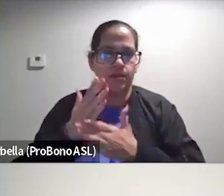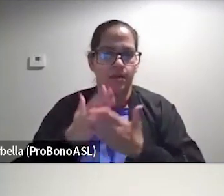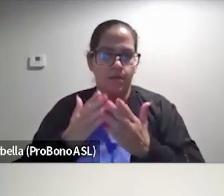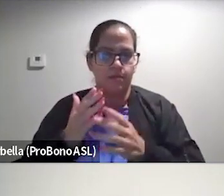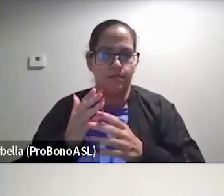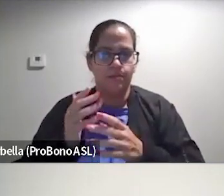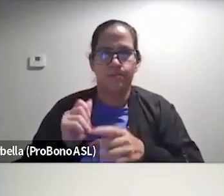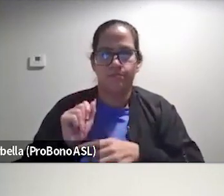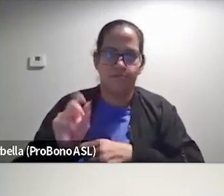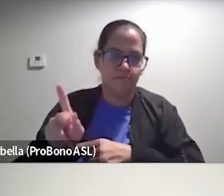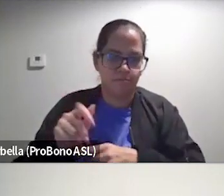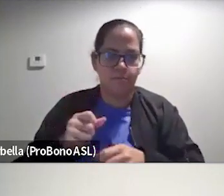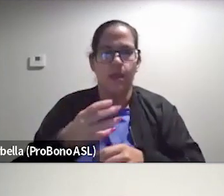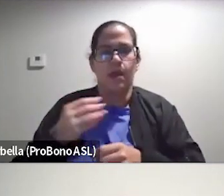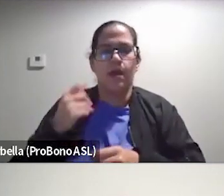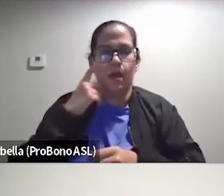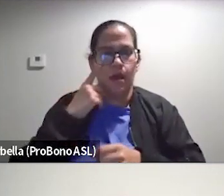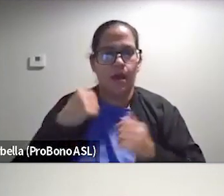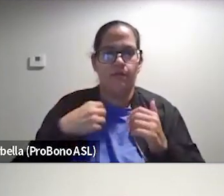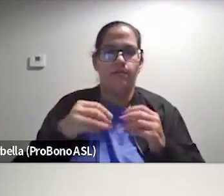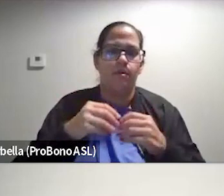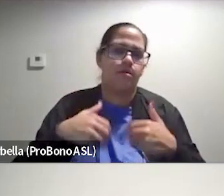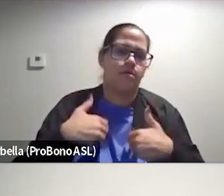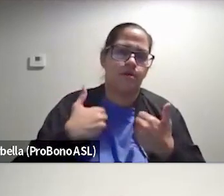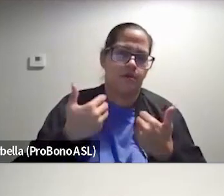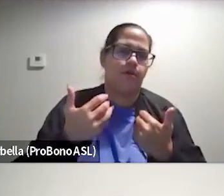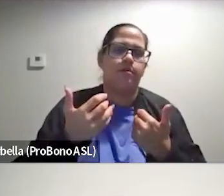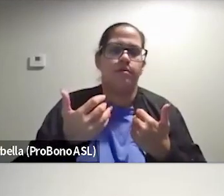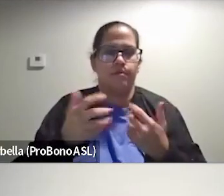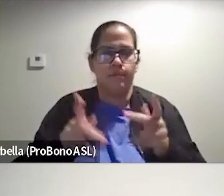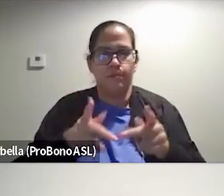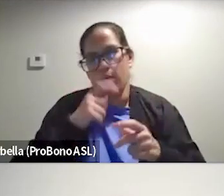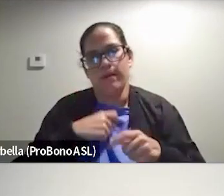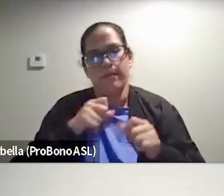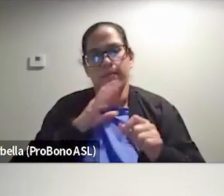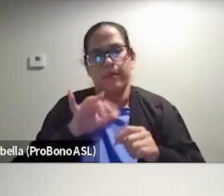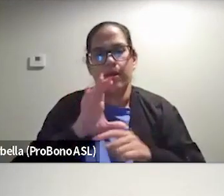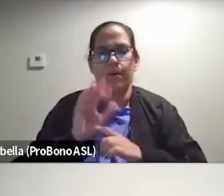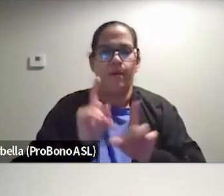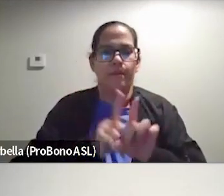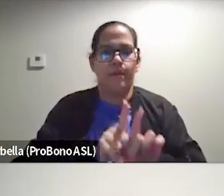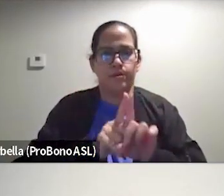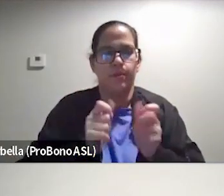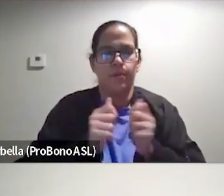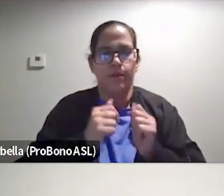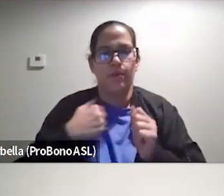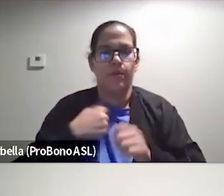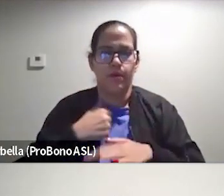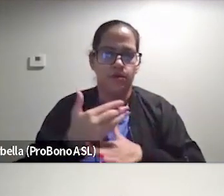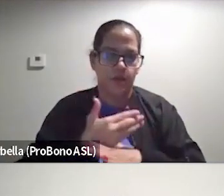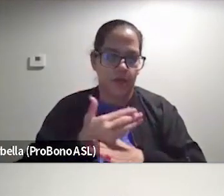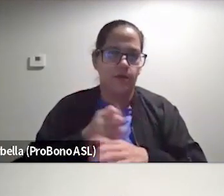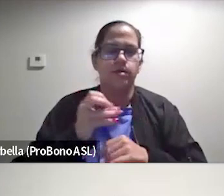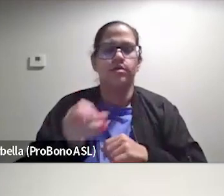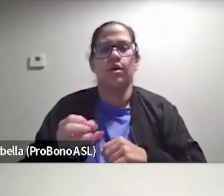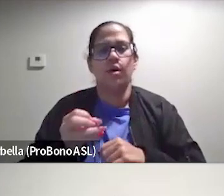back. And then I have a lot of younger folks that I've been able to be in that co-mentorship with where we are sharing. So I